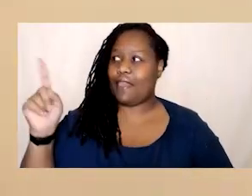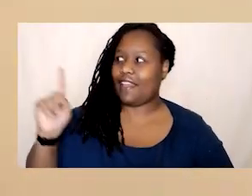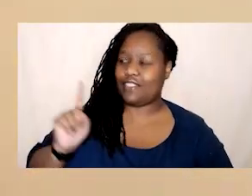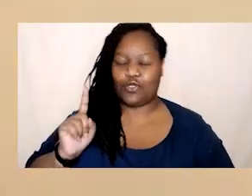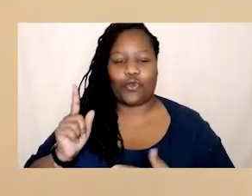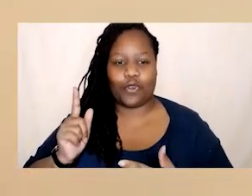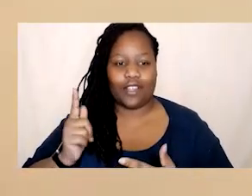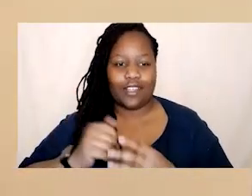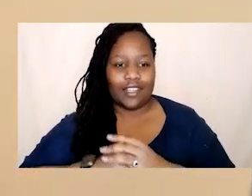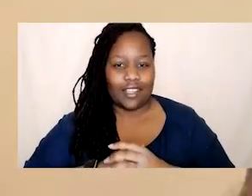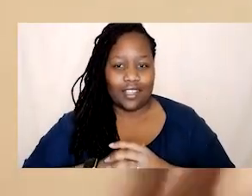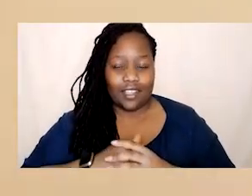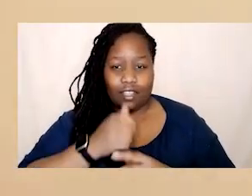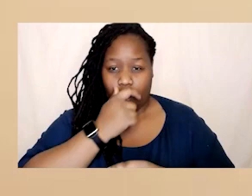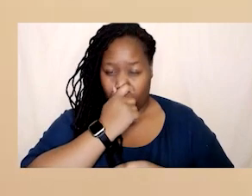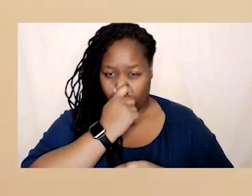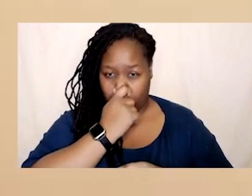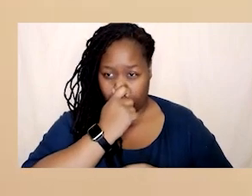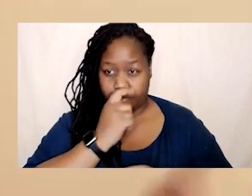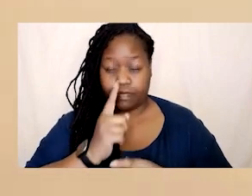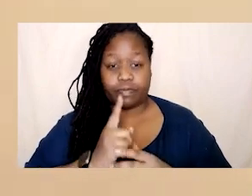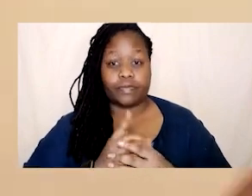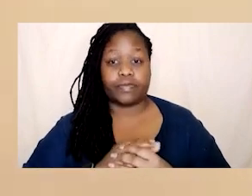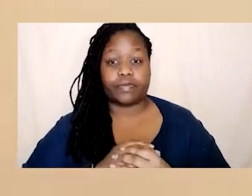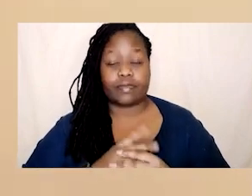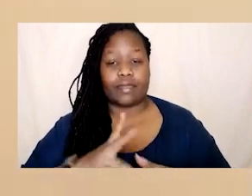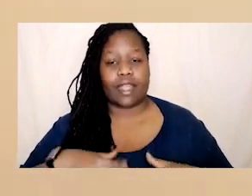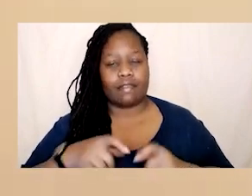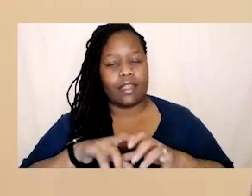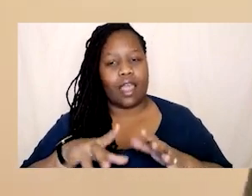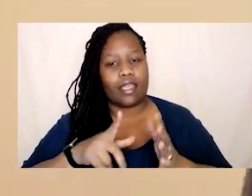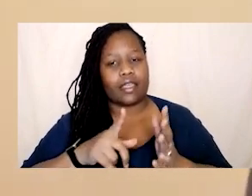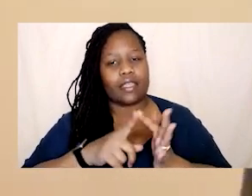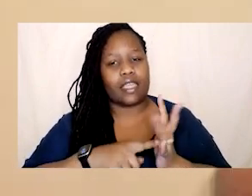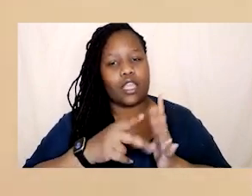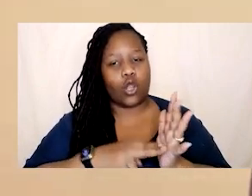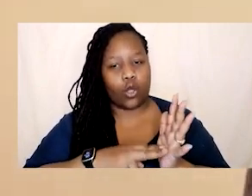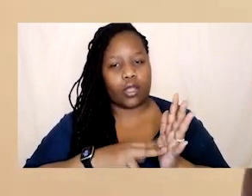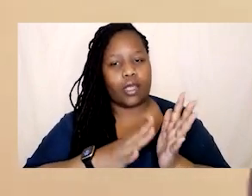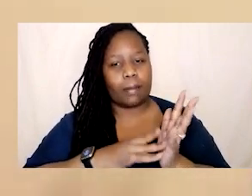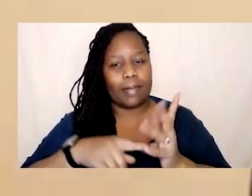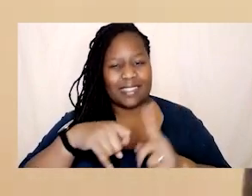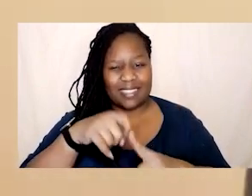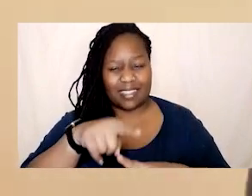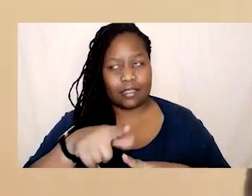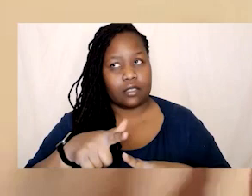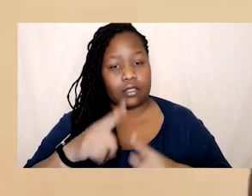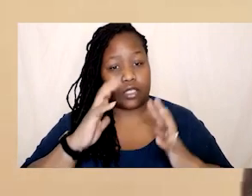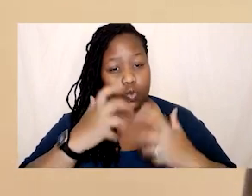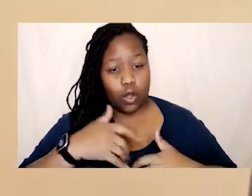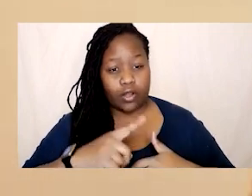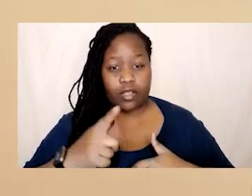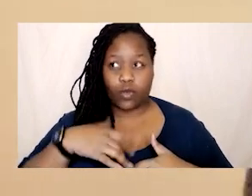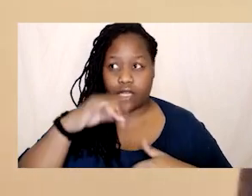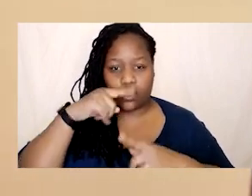But yeah I look I do think the Elon Musk thing is really worrying. think I think we need to follow the money like who banked this? Who